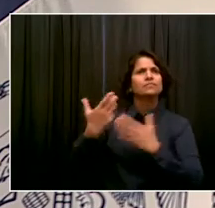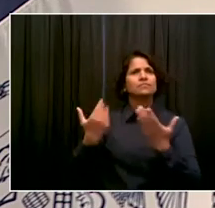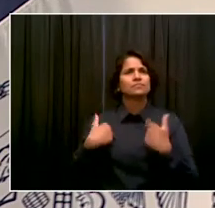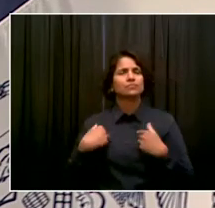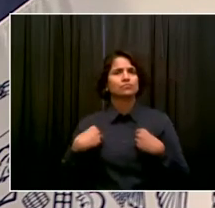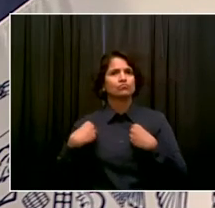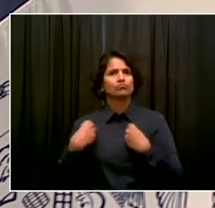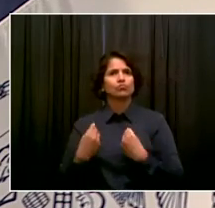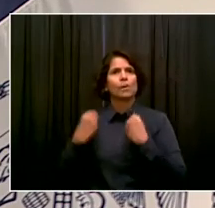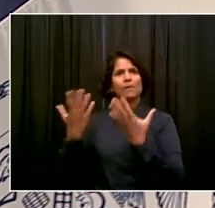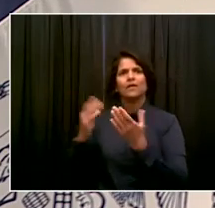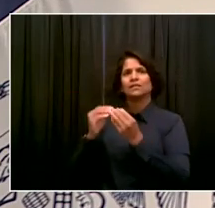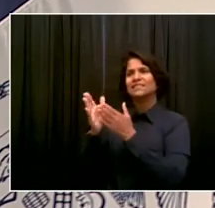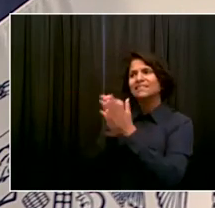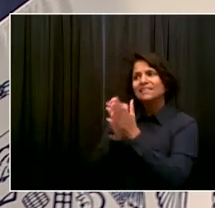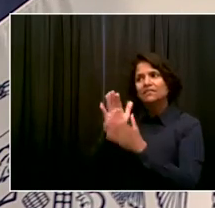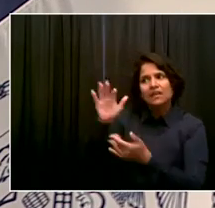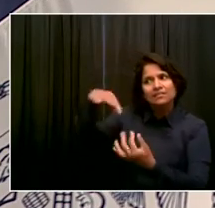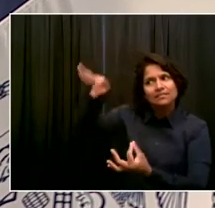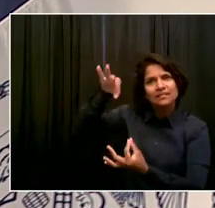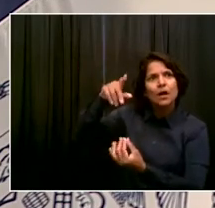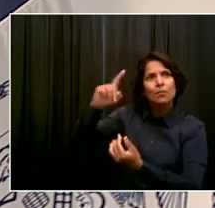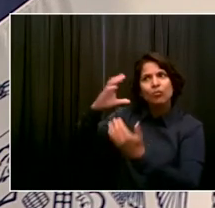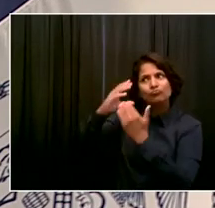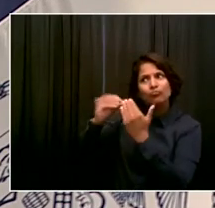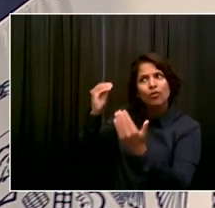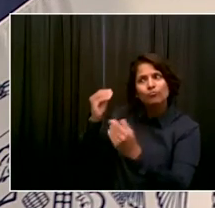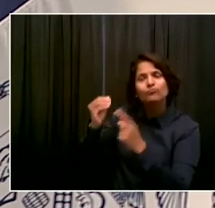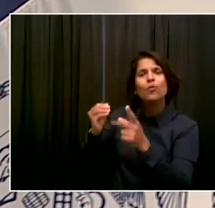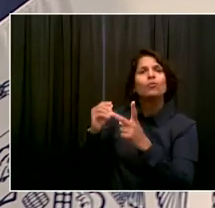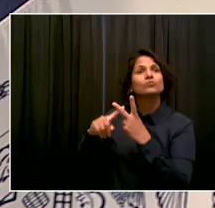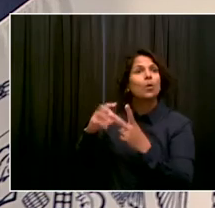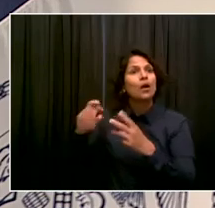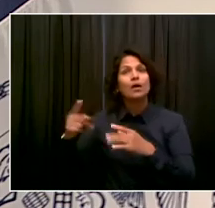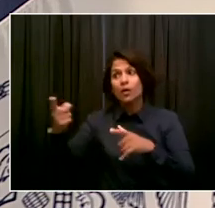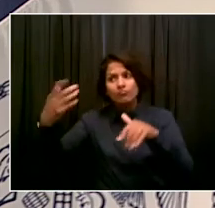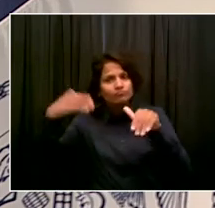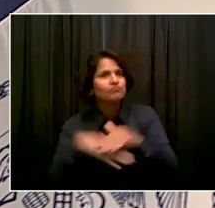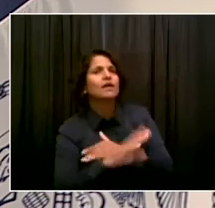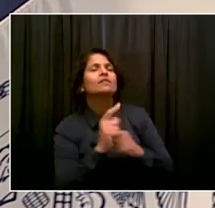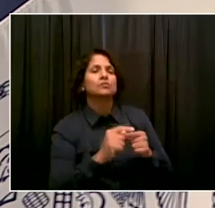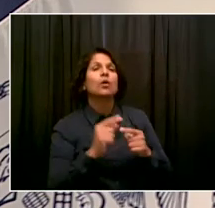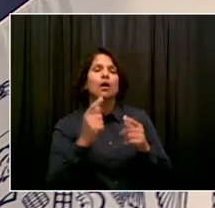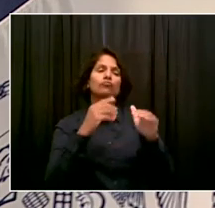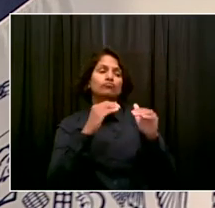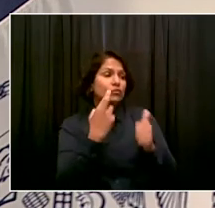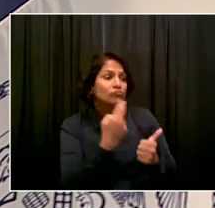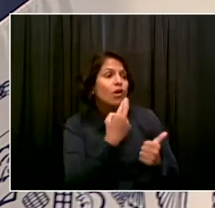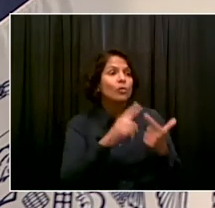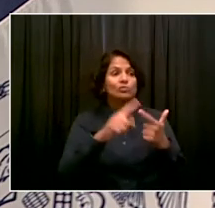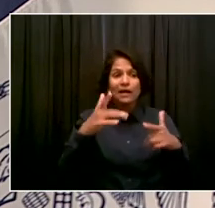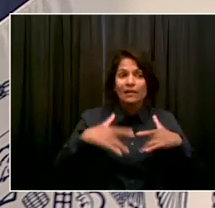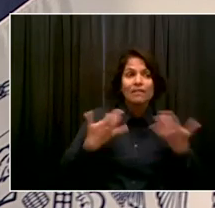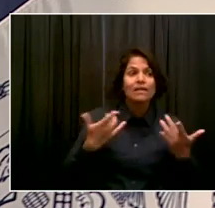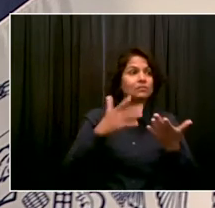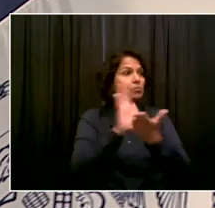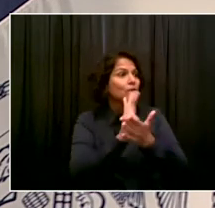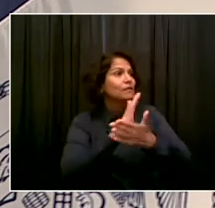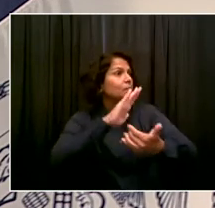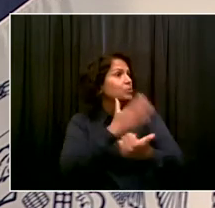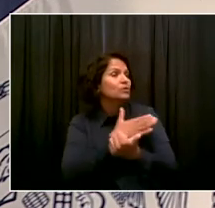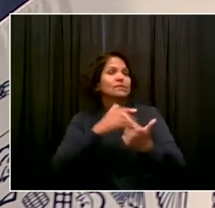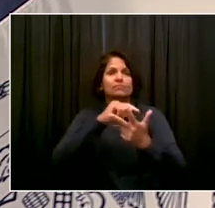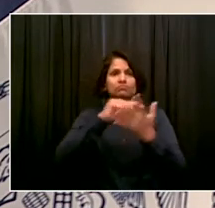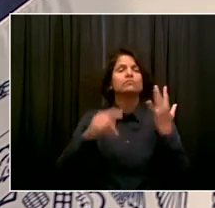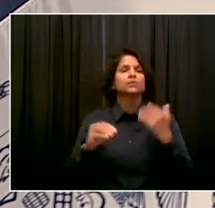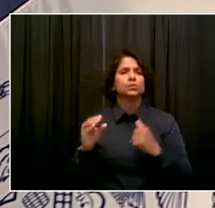expect in the next few months kids in the 5 to 11 range will become eligible. And, you know, I think this is going to be yet